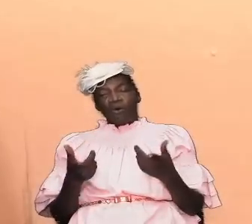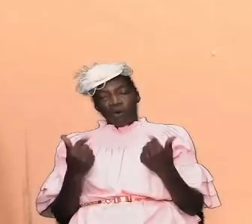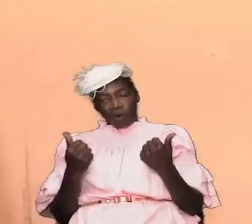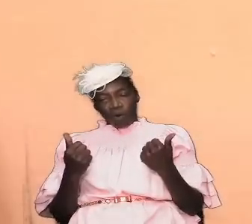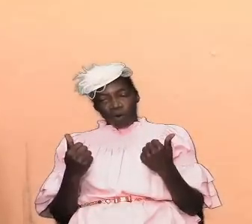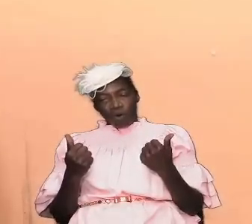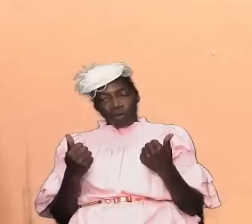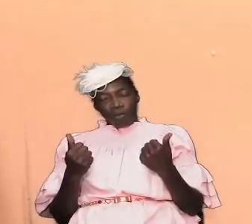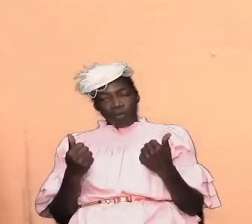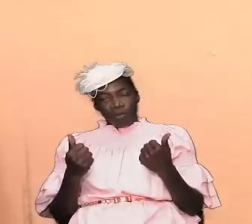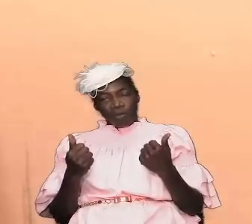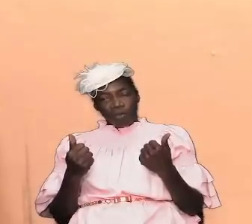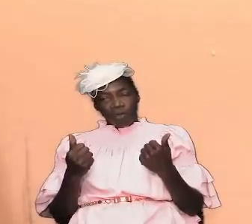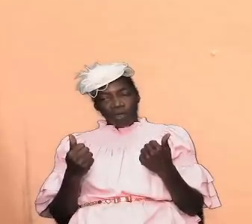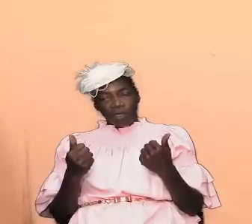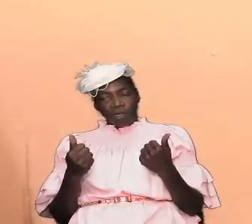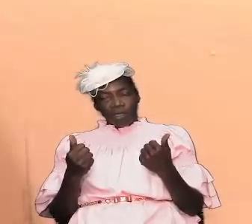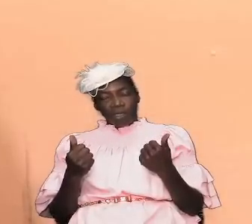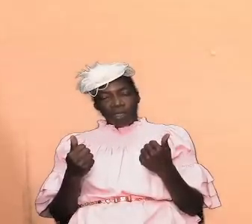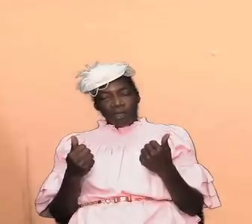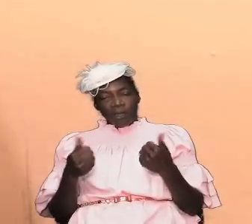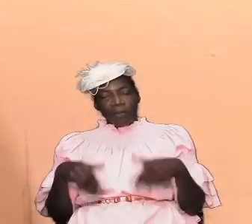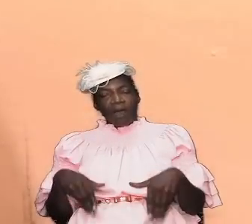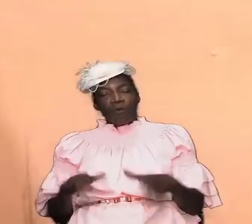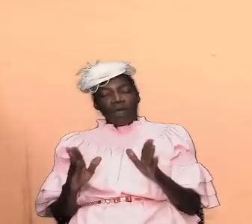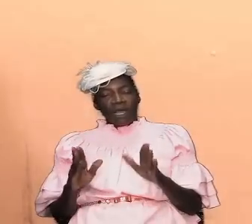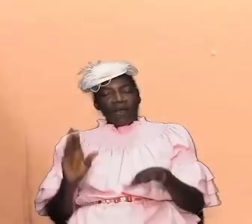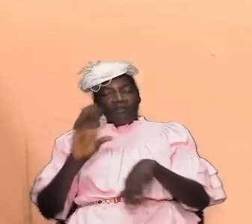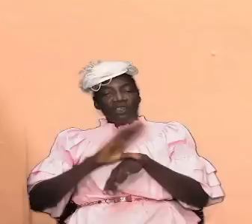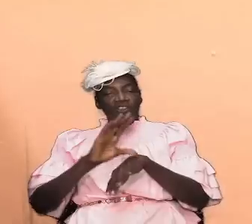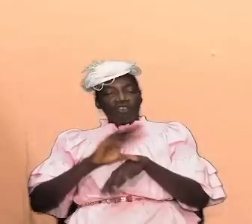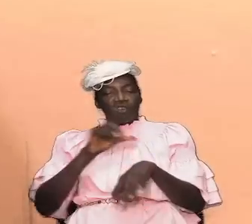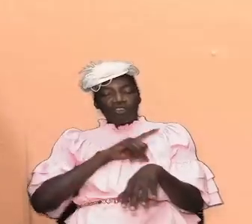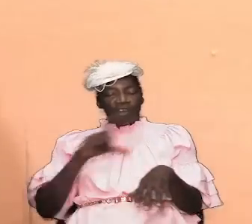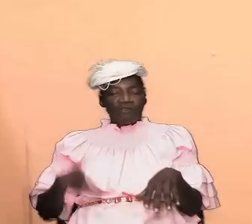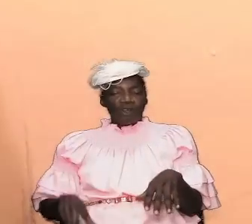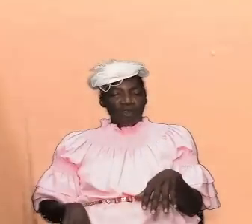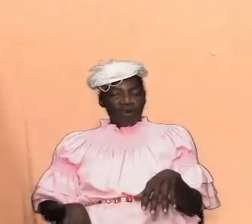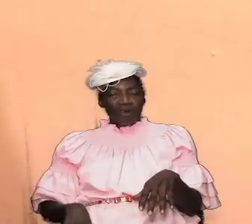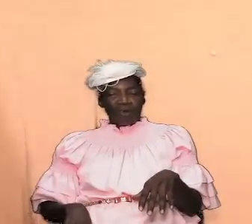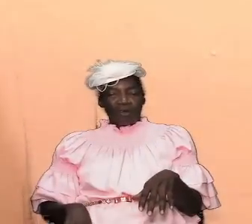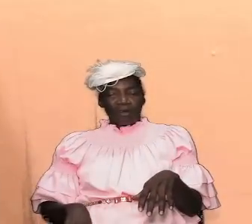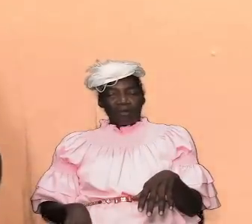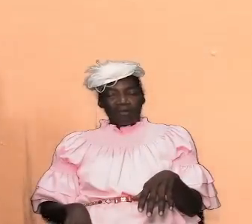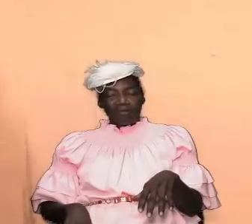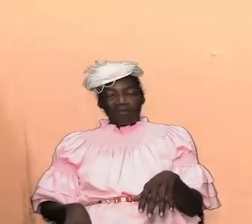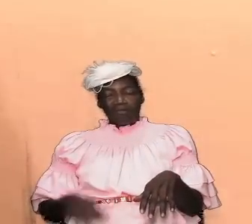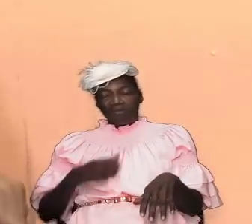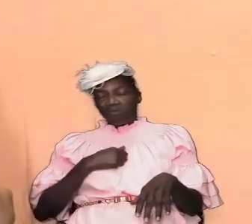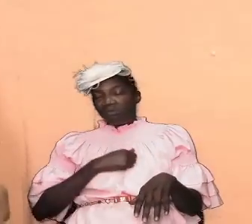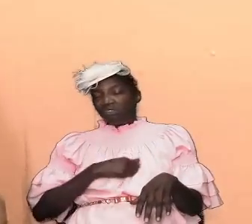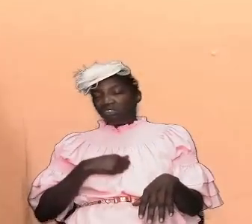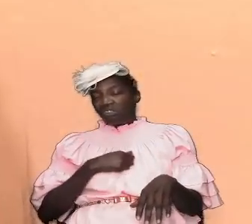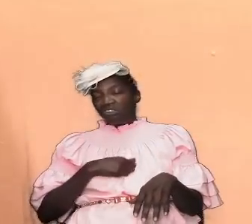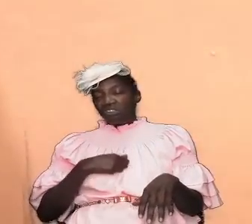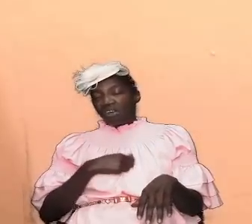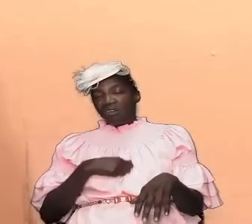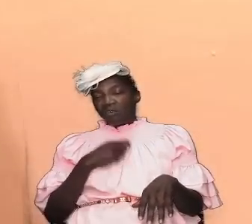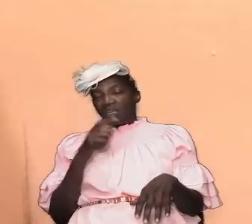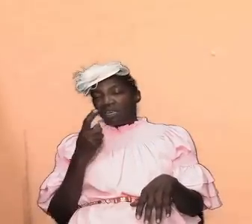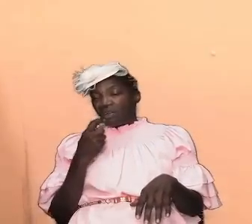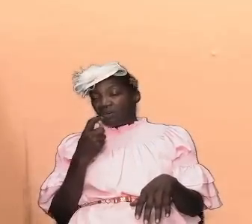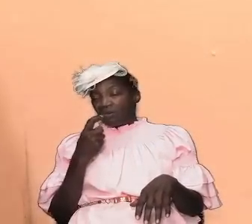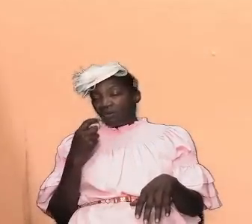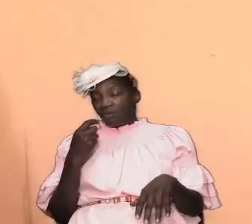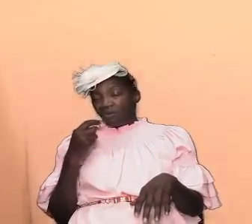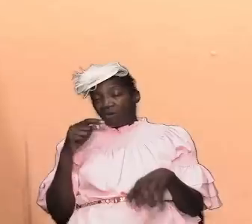by way of the church of the lord jesus christ i pity those who are in the church and